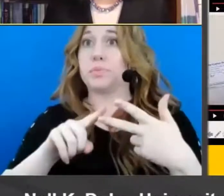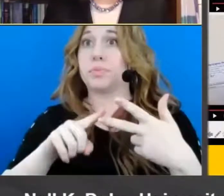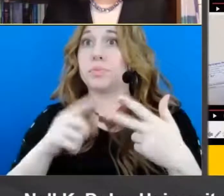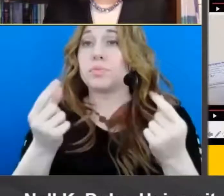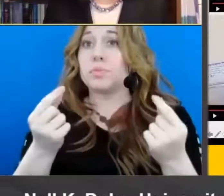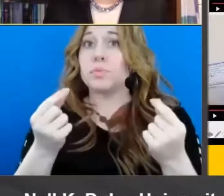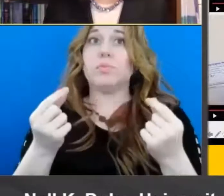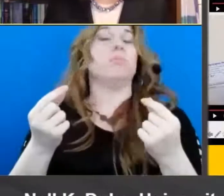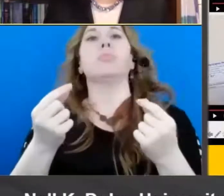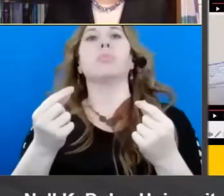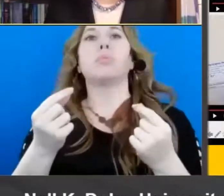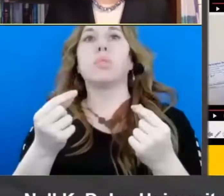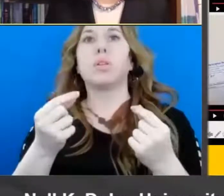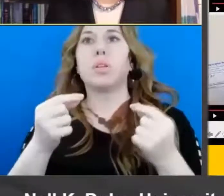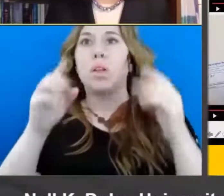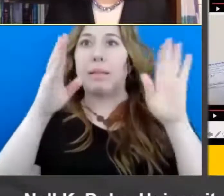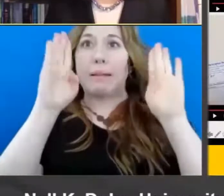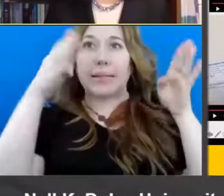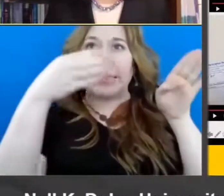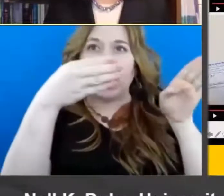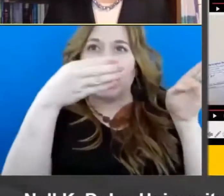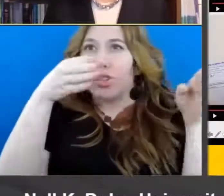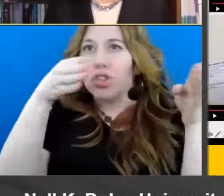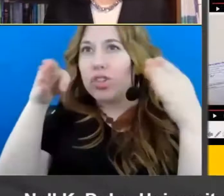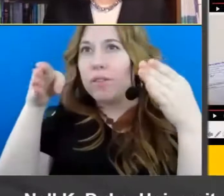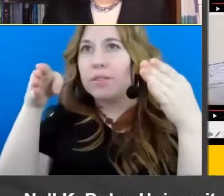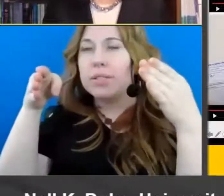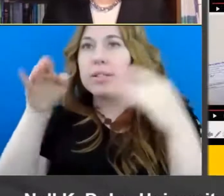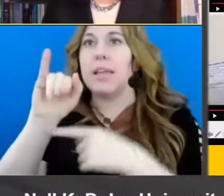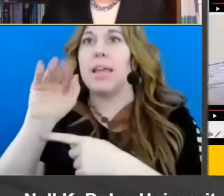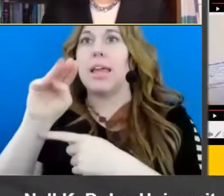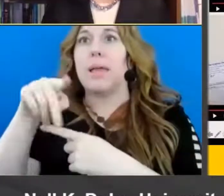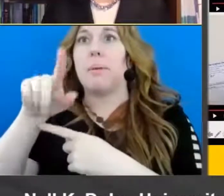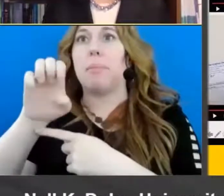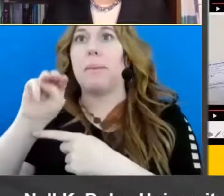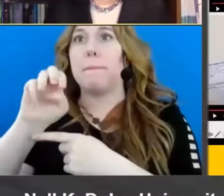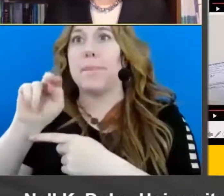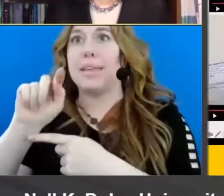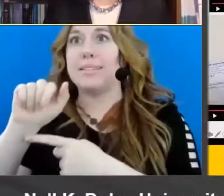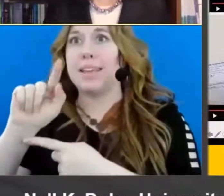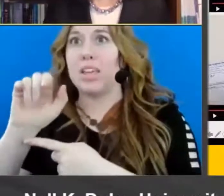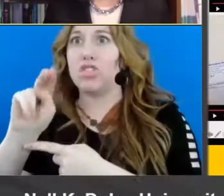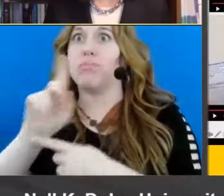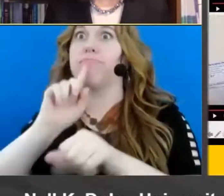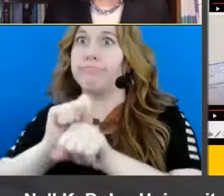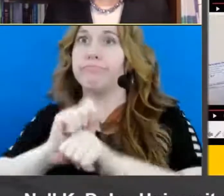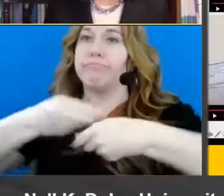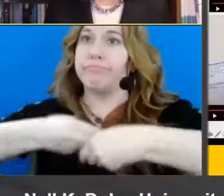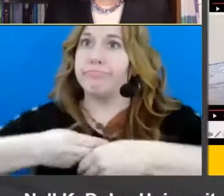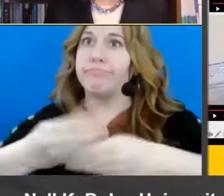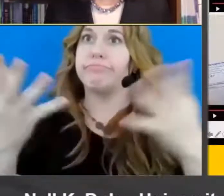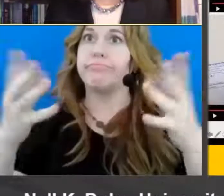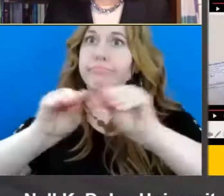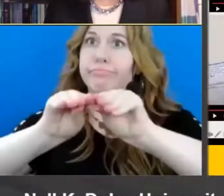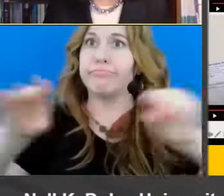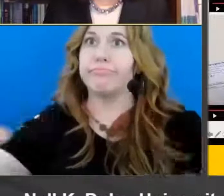the attention sort of shifts to the implementation of that vaccine getting it out there and into people's arms